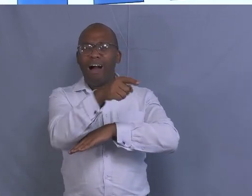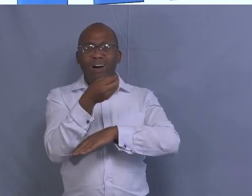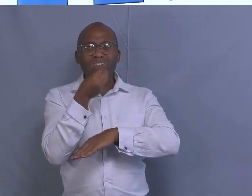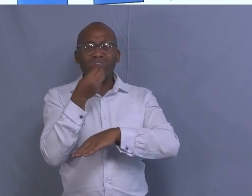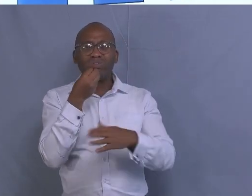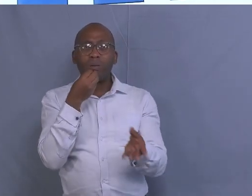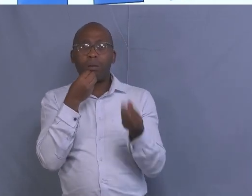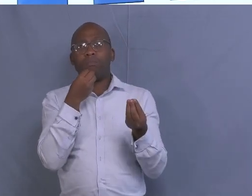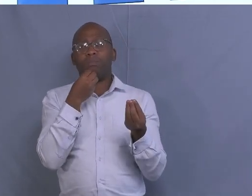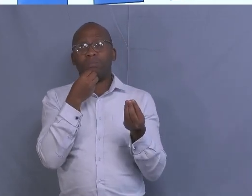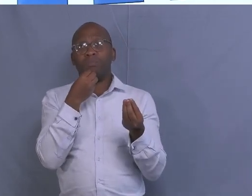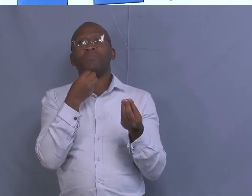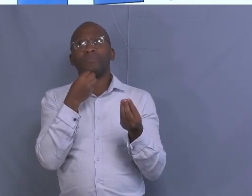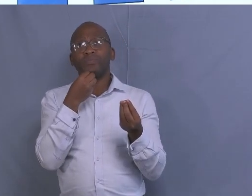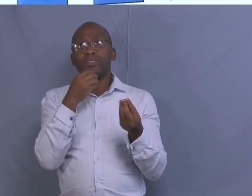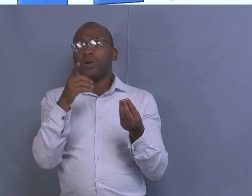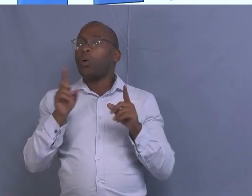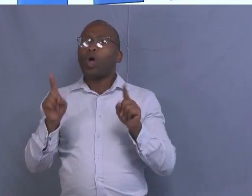field becomes overgrazed.